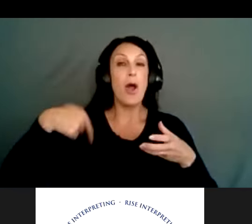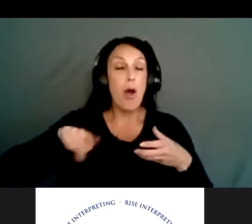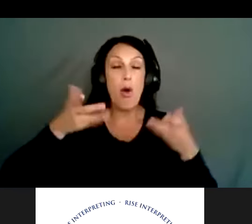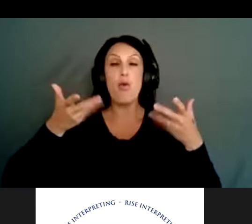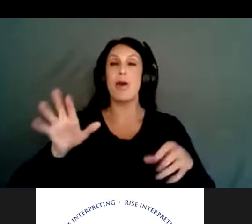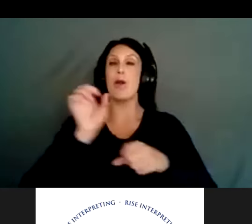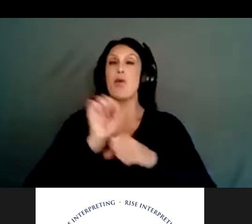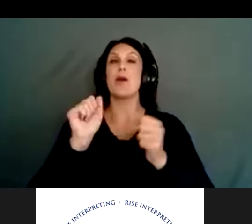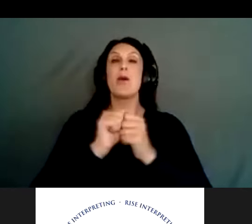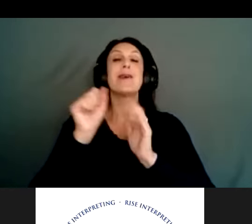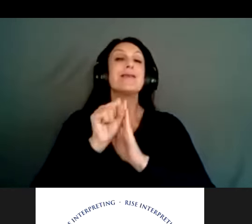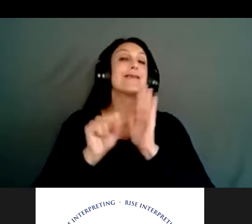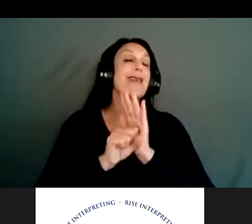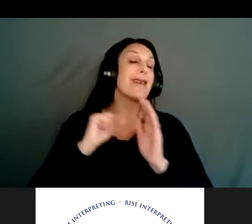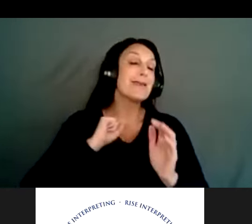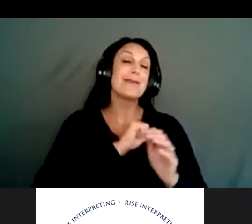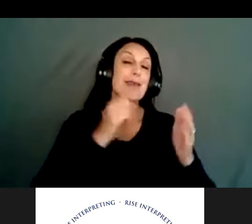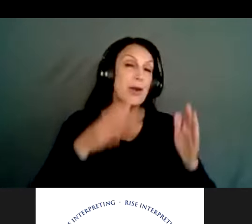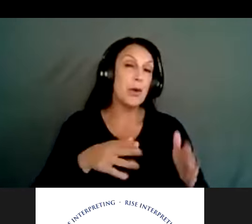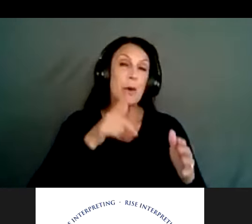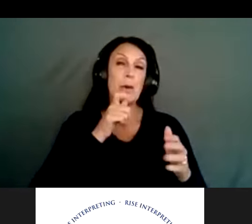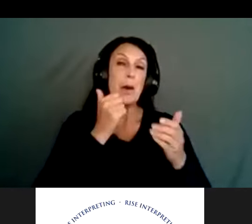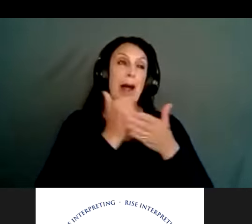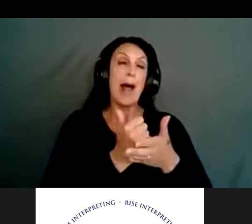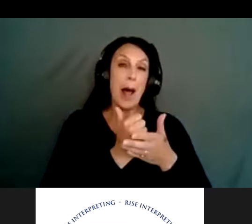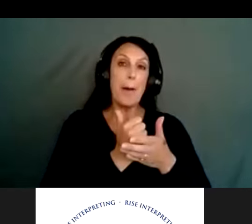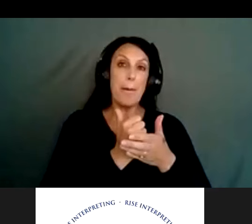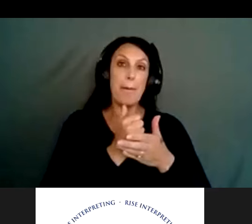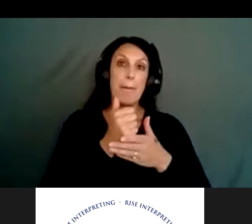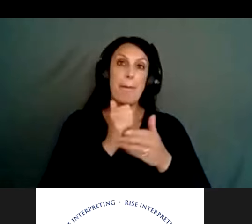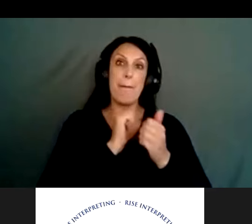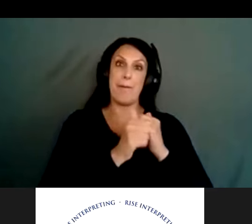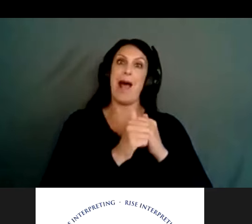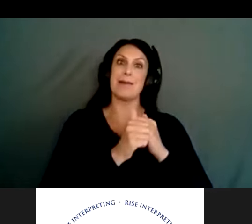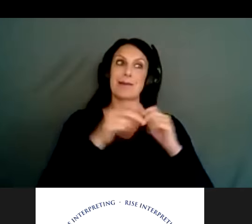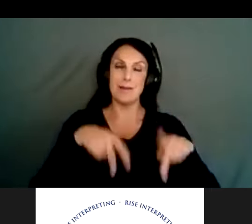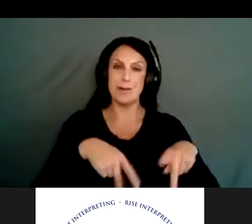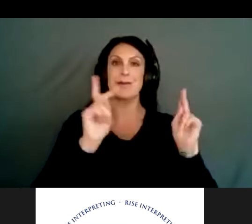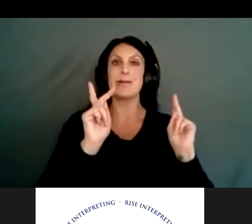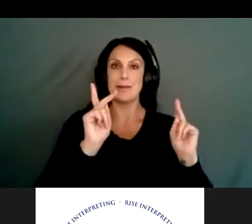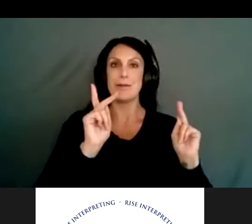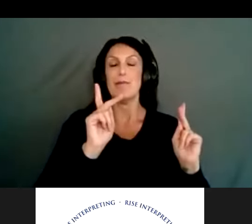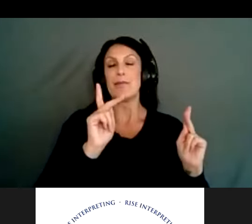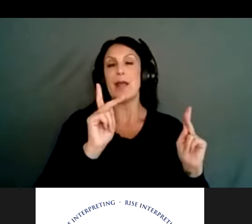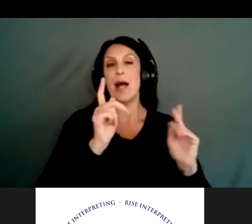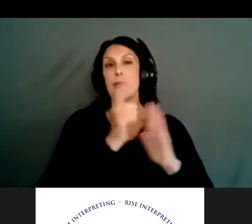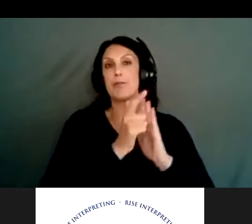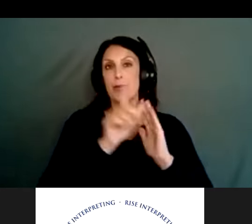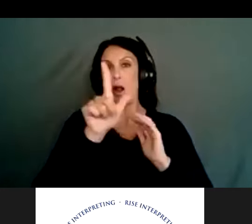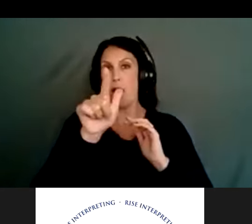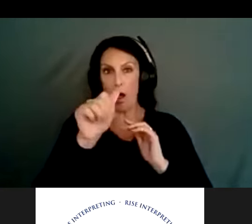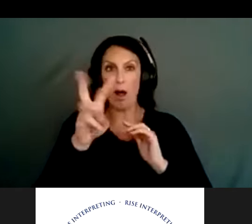with state senators to pass mental health bills. So, um, and the example is SB 14 bill to ensure absence